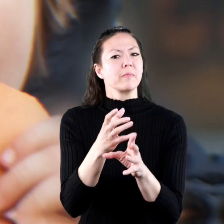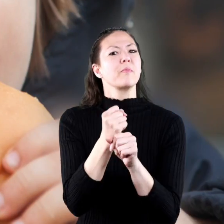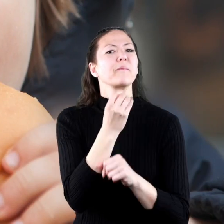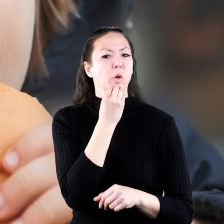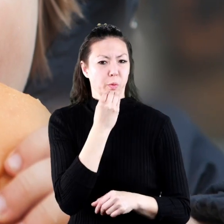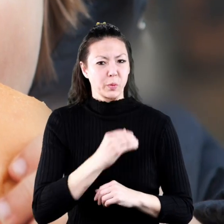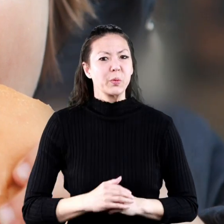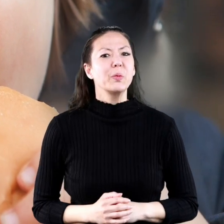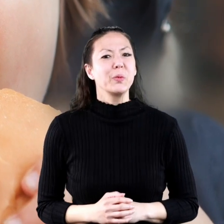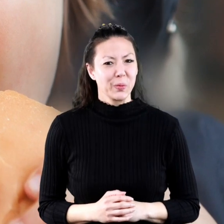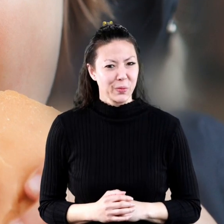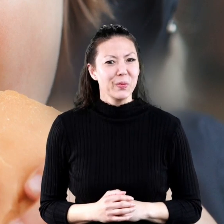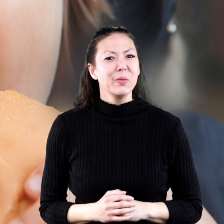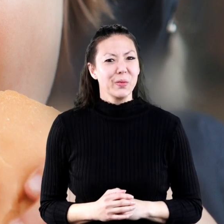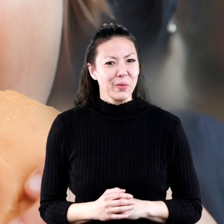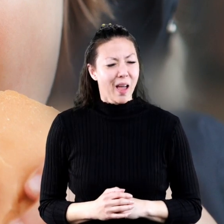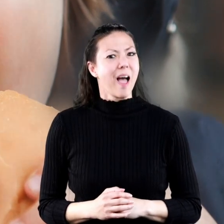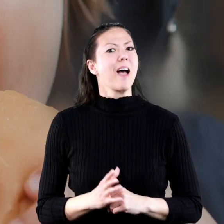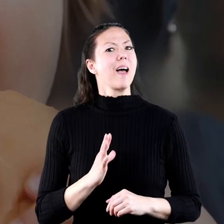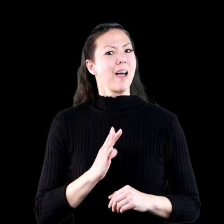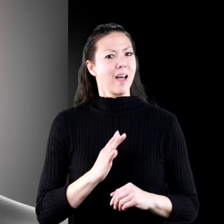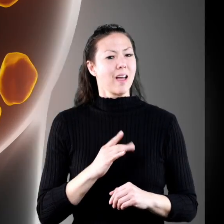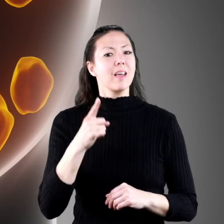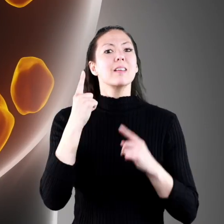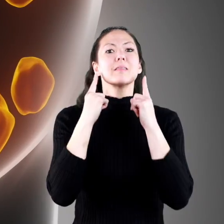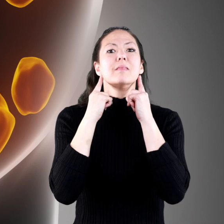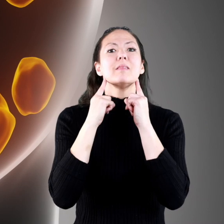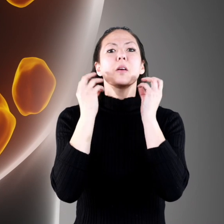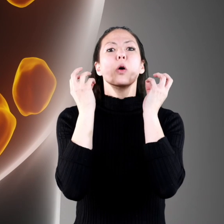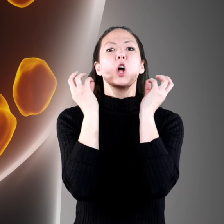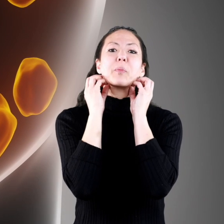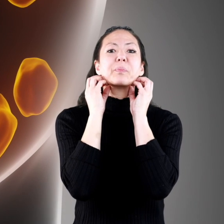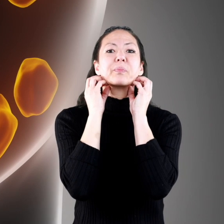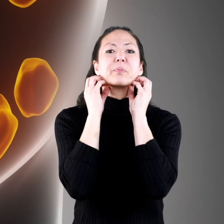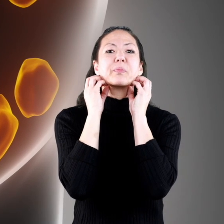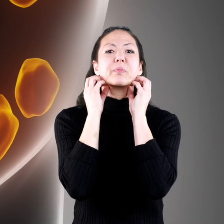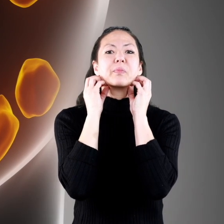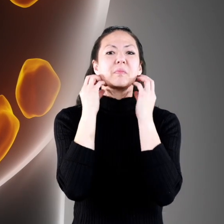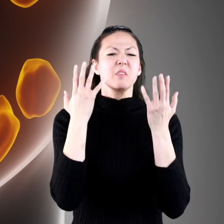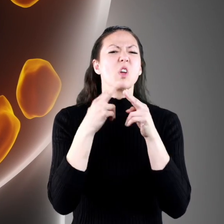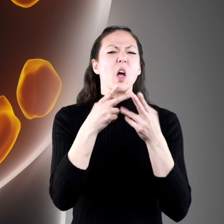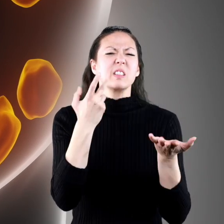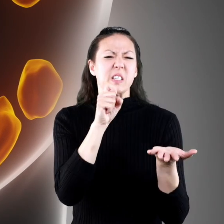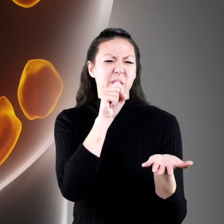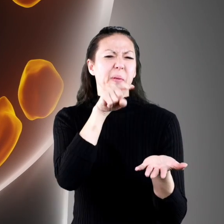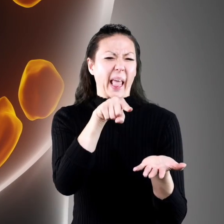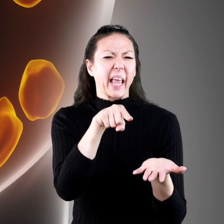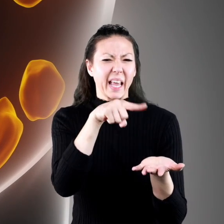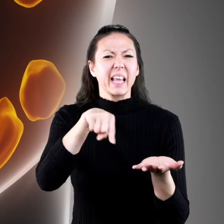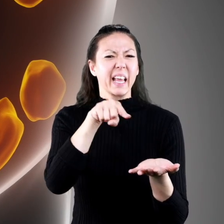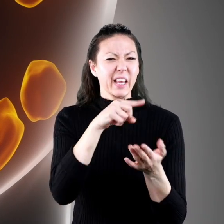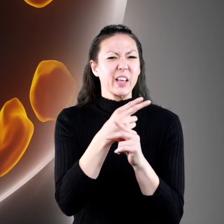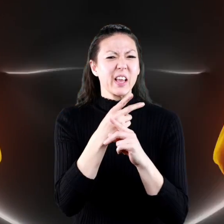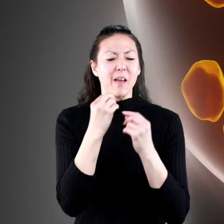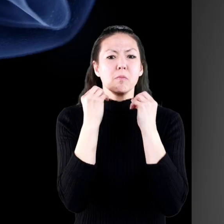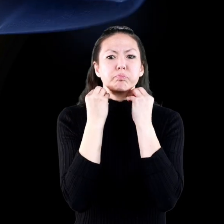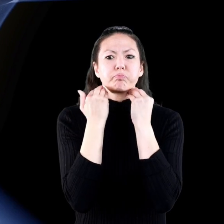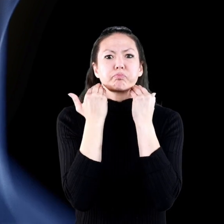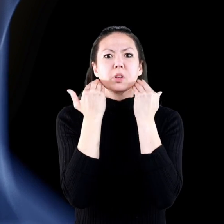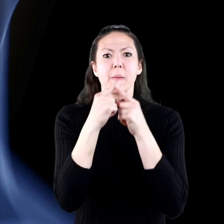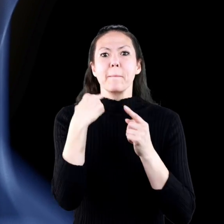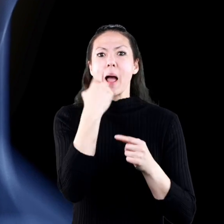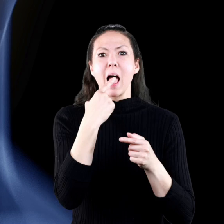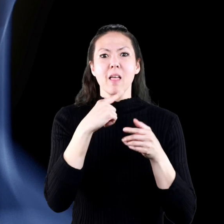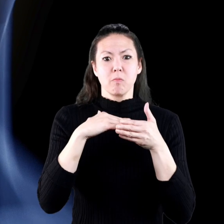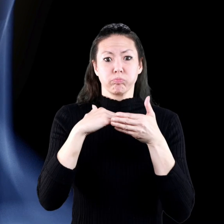mouth. Prepare to receive food. Salivary glands secrete saliva. Or maybe you want to call it spit. It